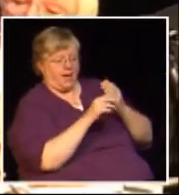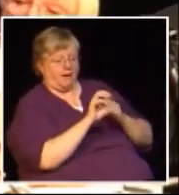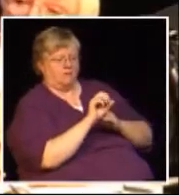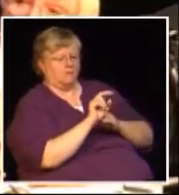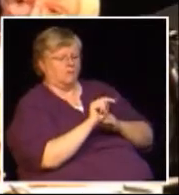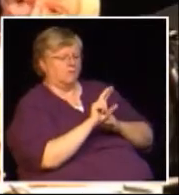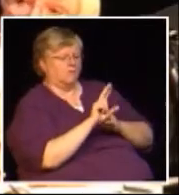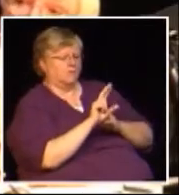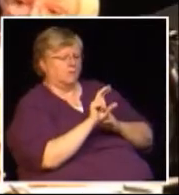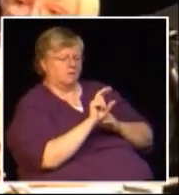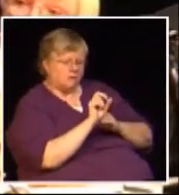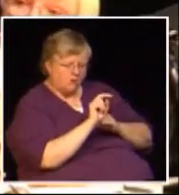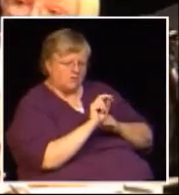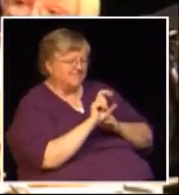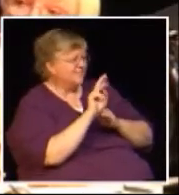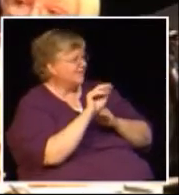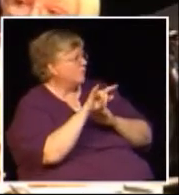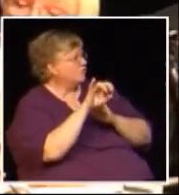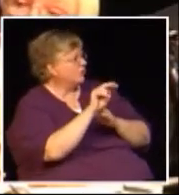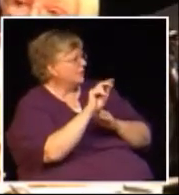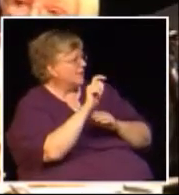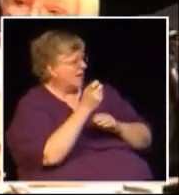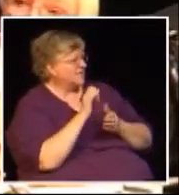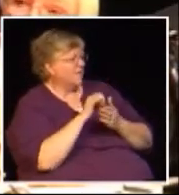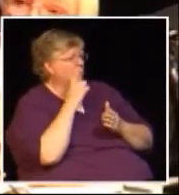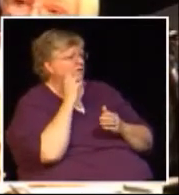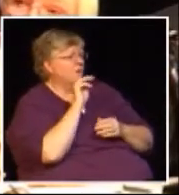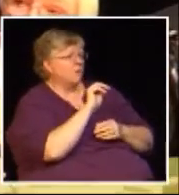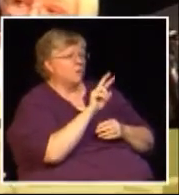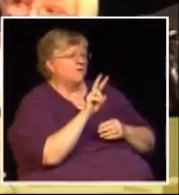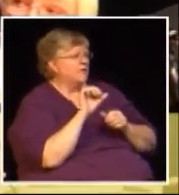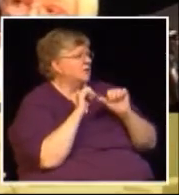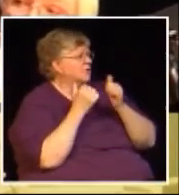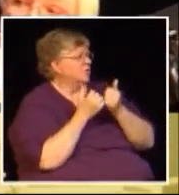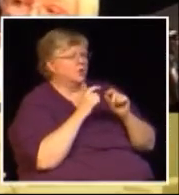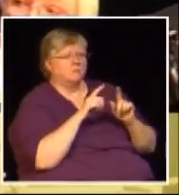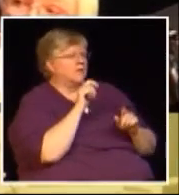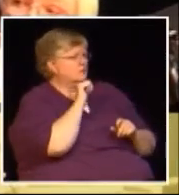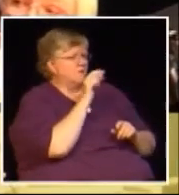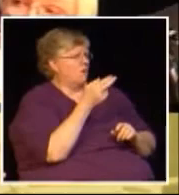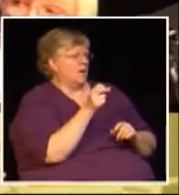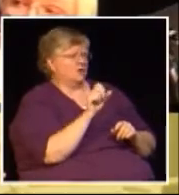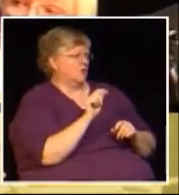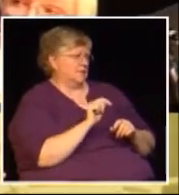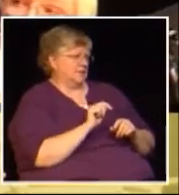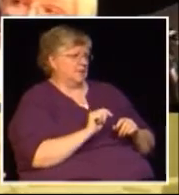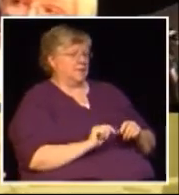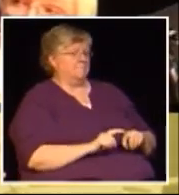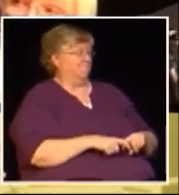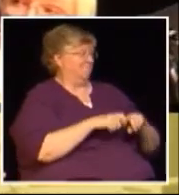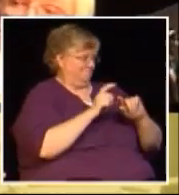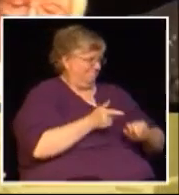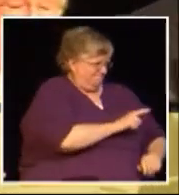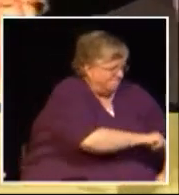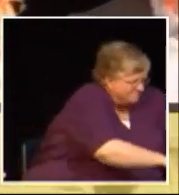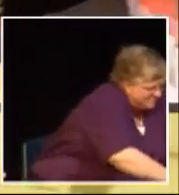consumption tax came in was to for the motor vehicle association but that's not an HST